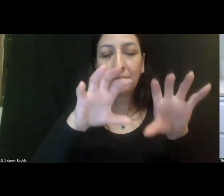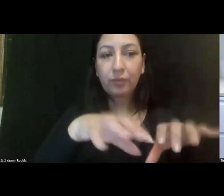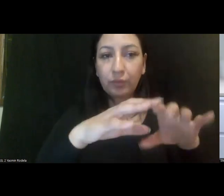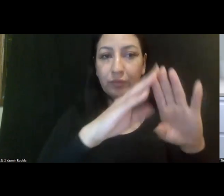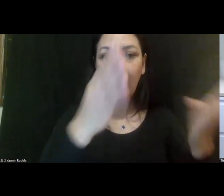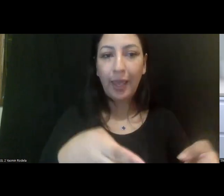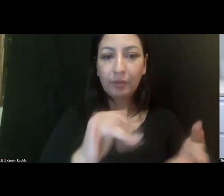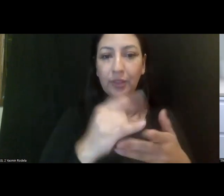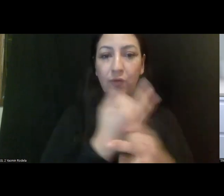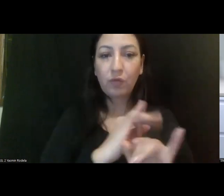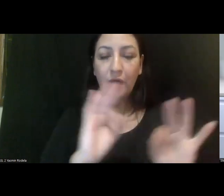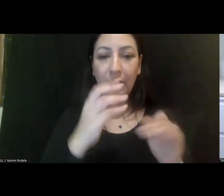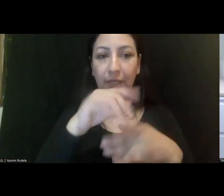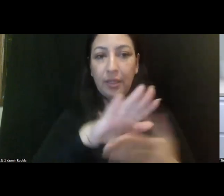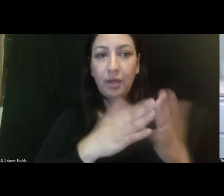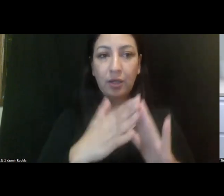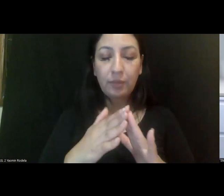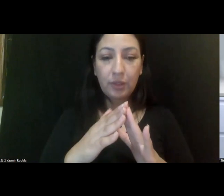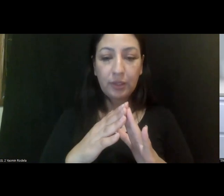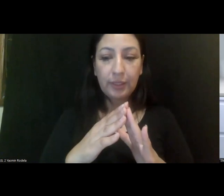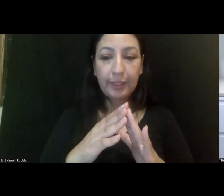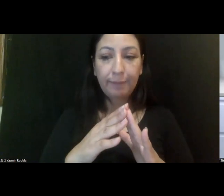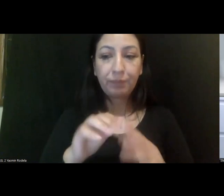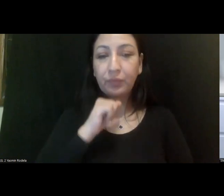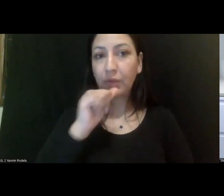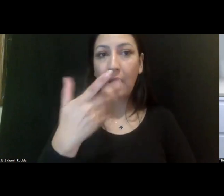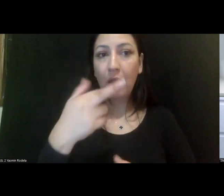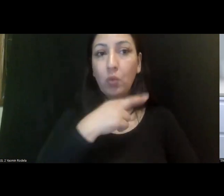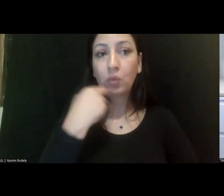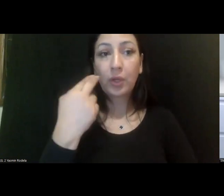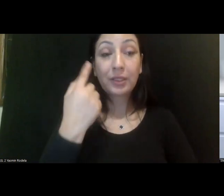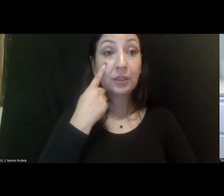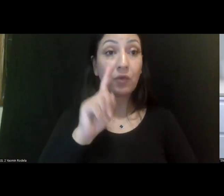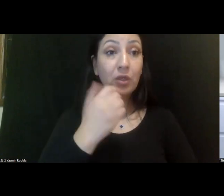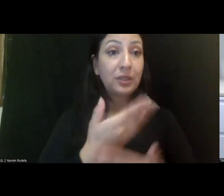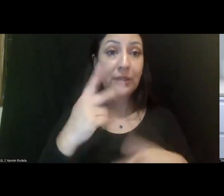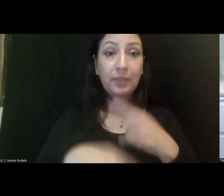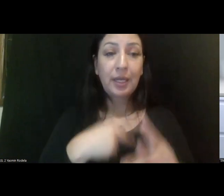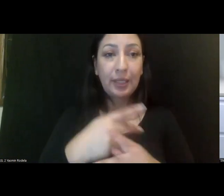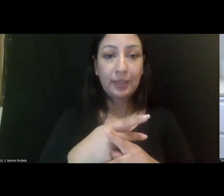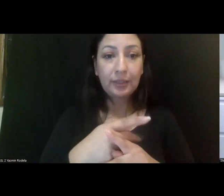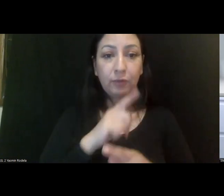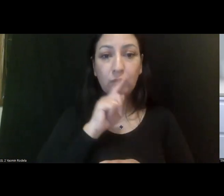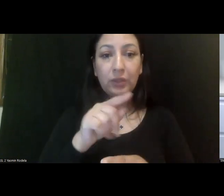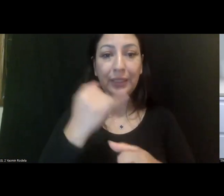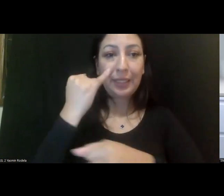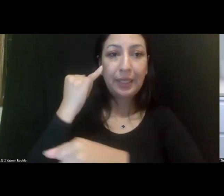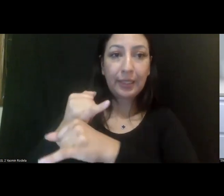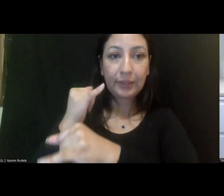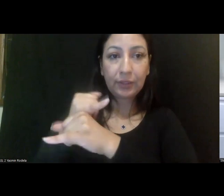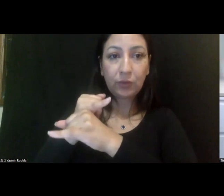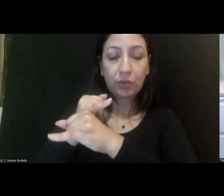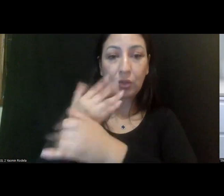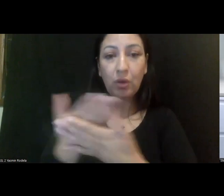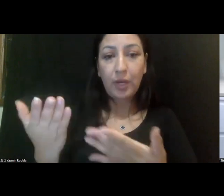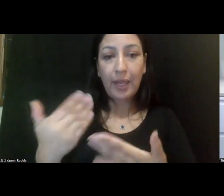live freely in their community, um, and not be at risk of, of some sort of, uh, institutionalization or